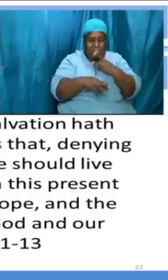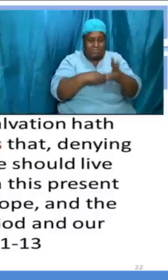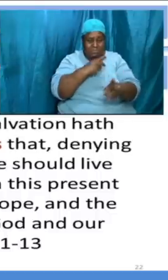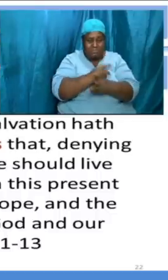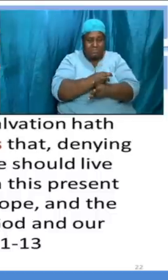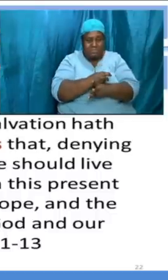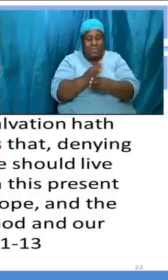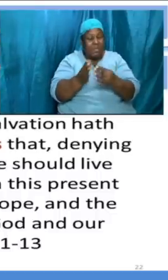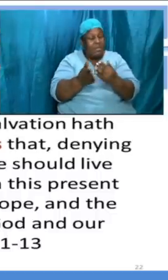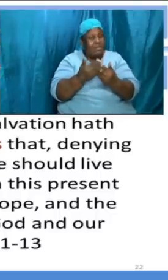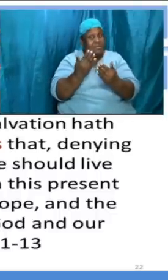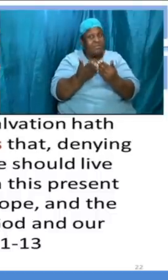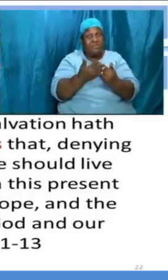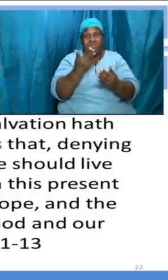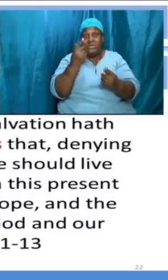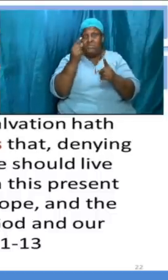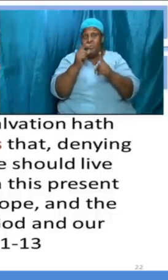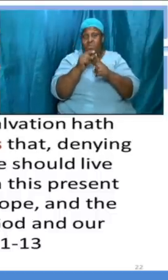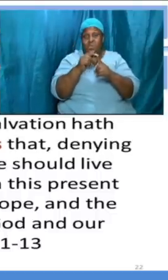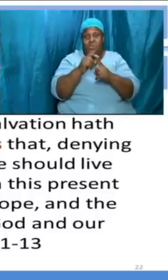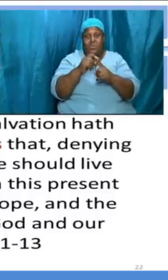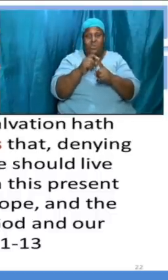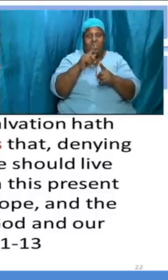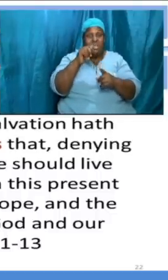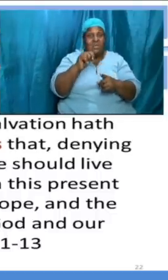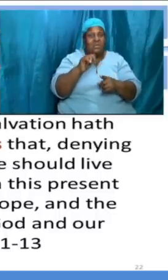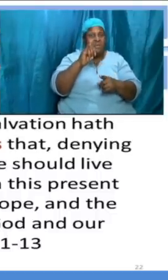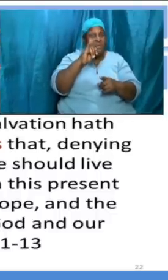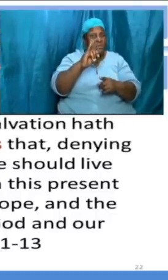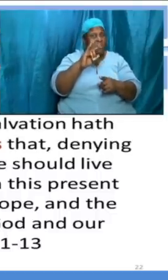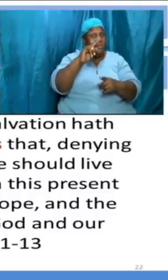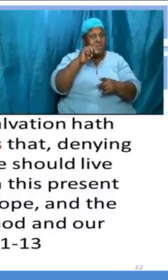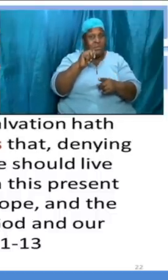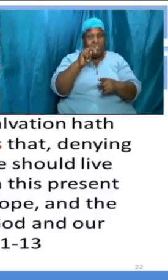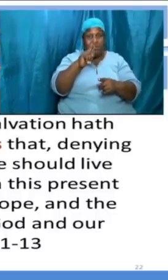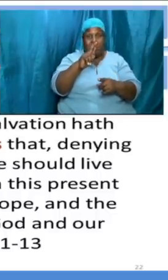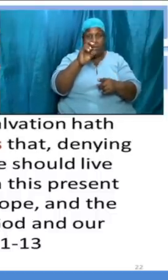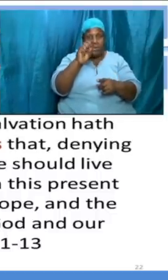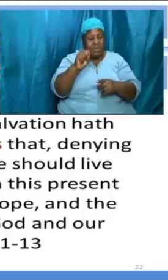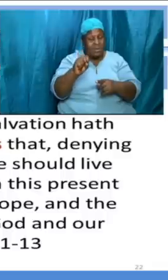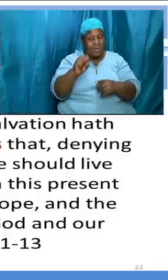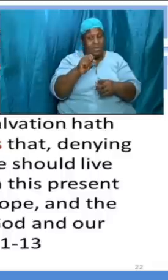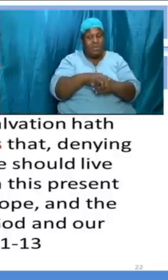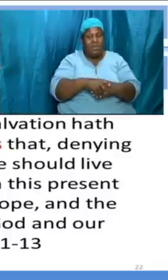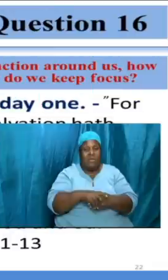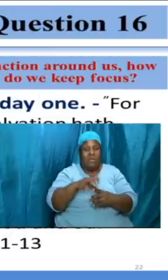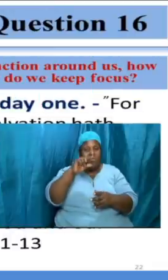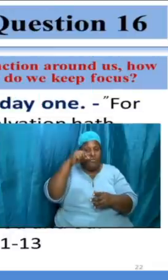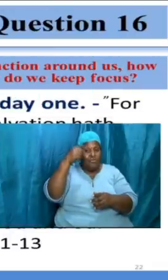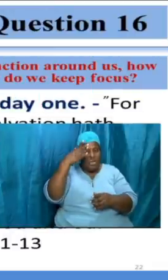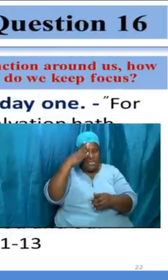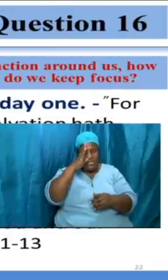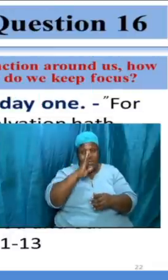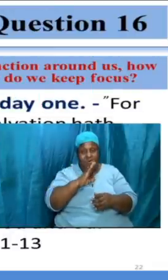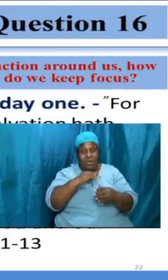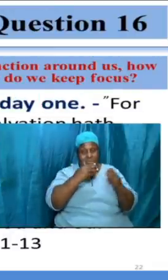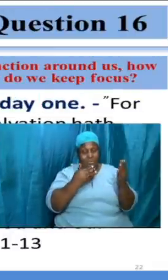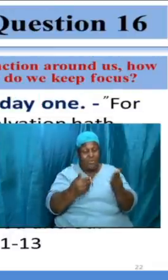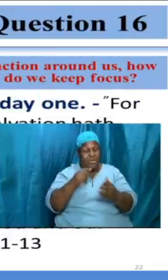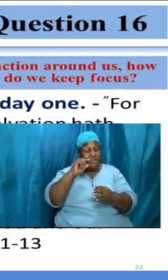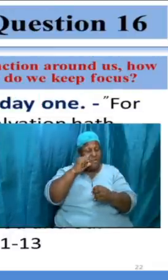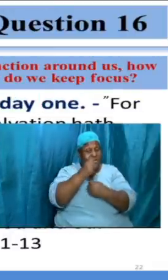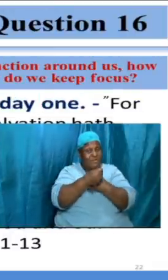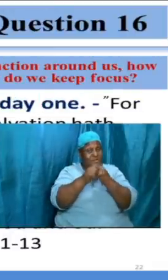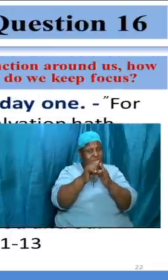simple word you know titus 2 tells us verses 11 to 30 and it's on the screen for the grace of god that bringeth salvation